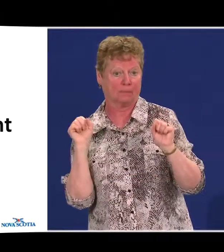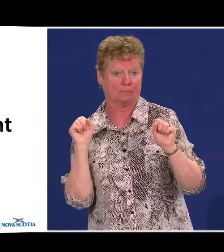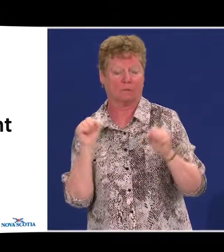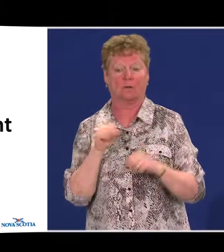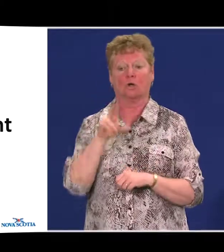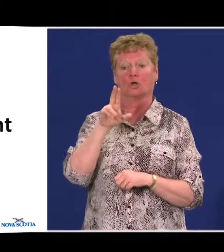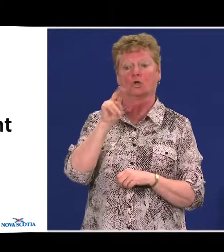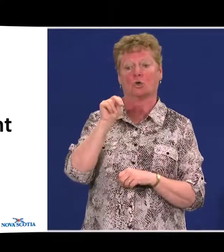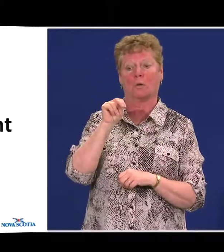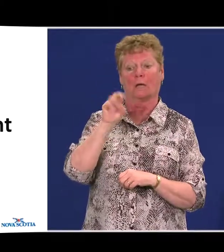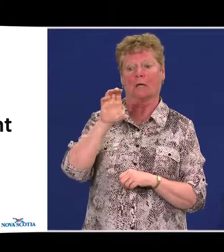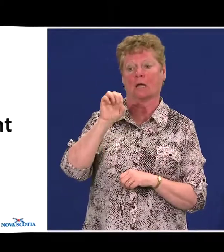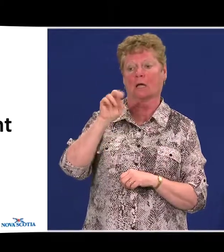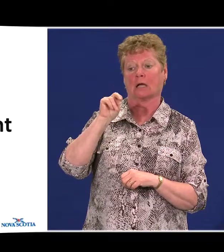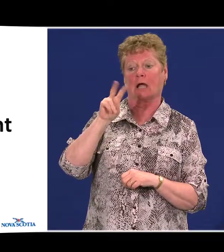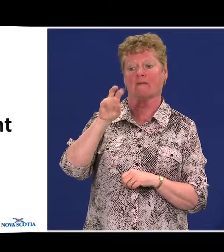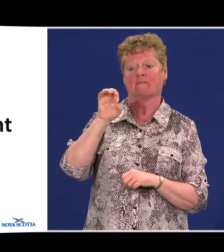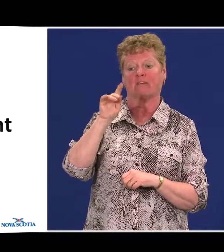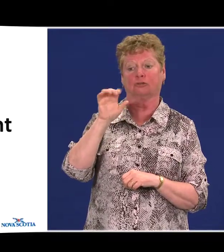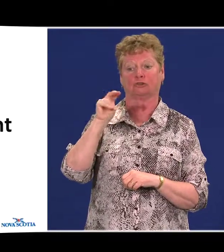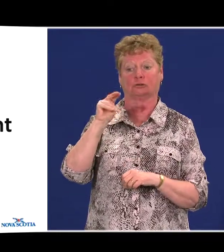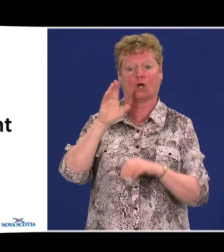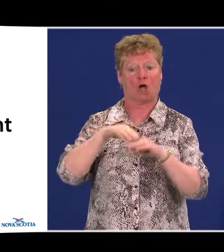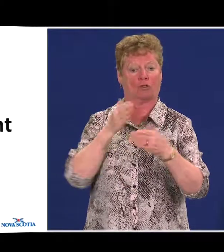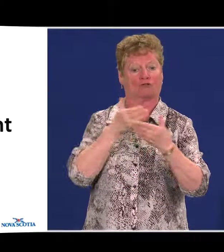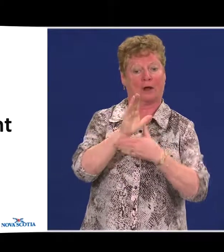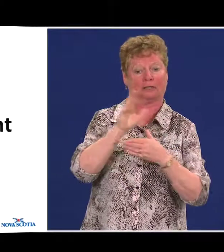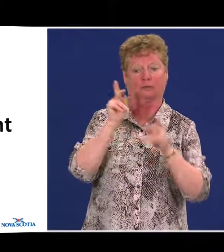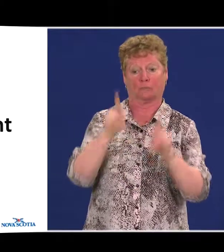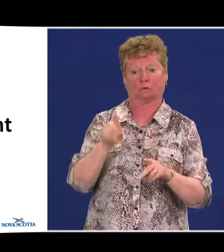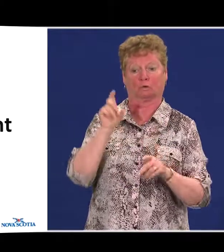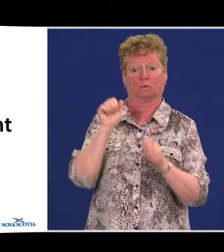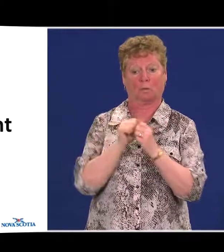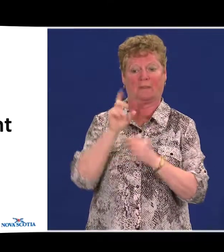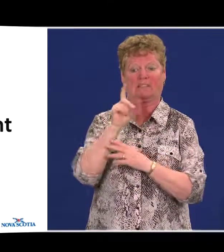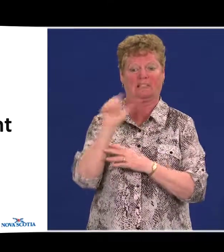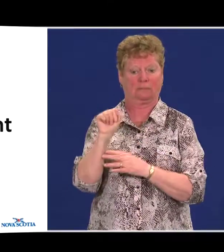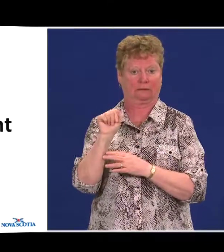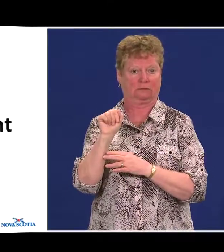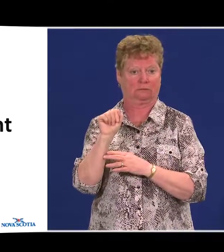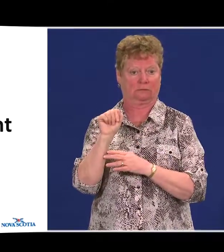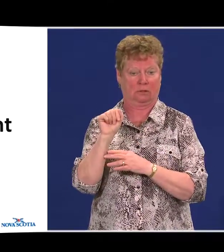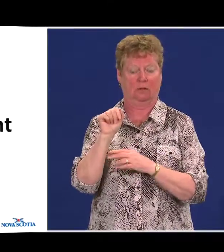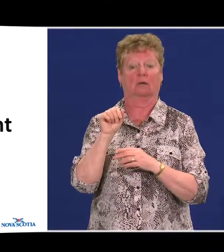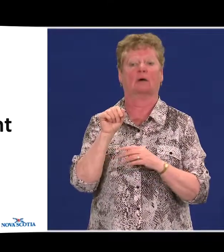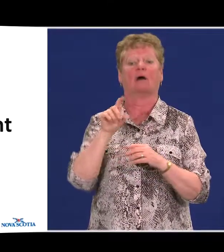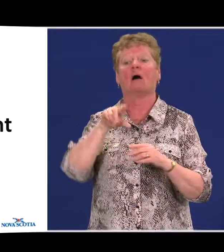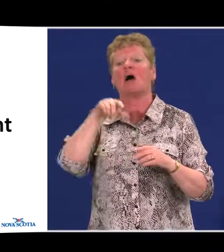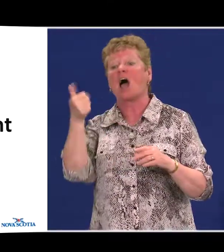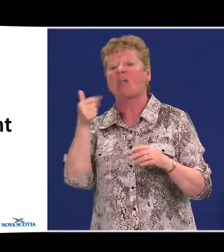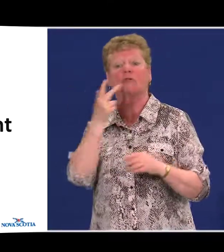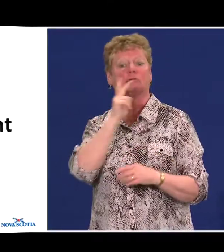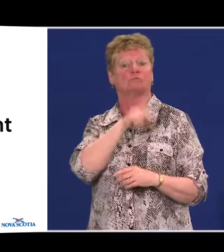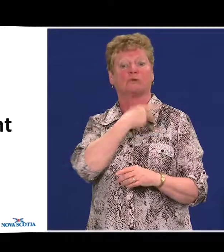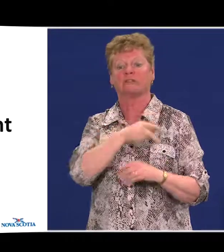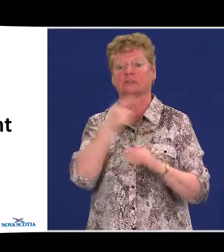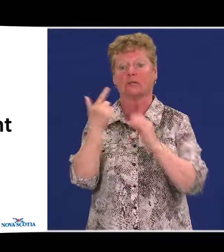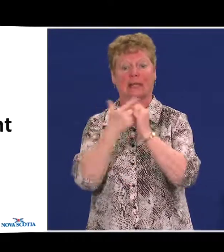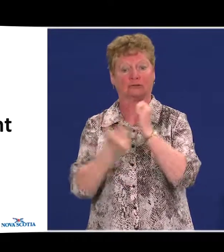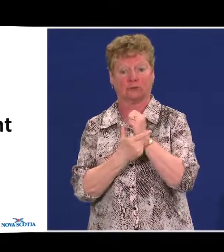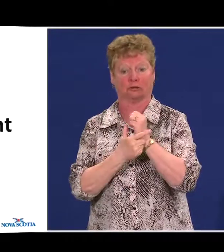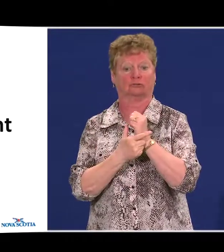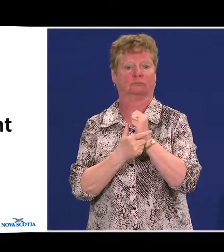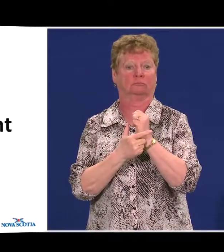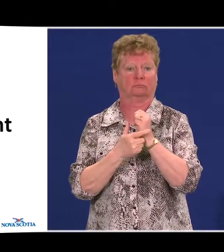Convention on the Rights of Persons with Disabilities. And any other provincial legislation